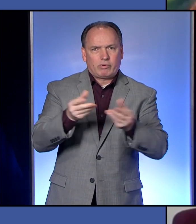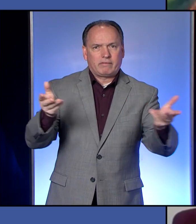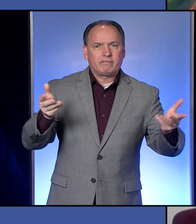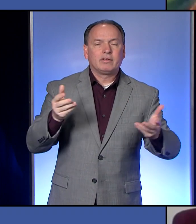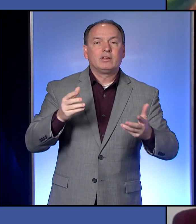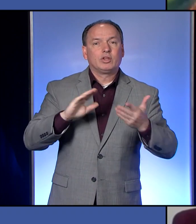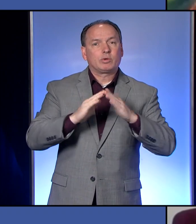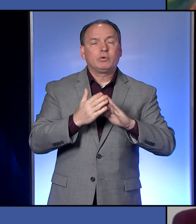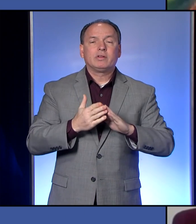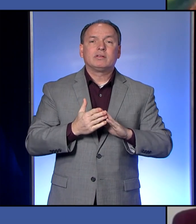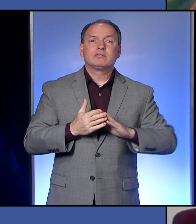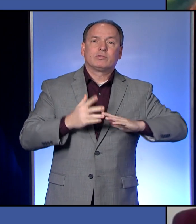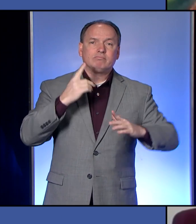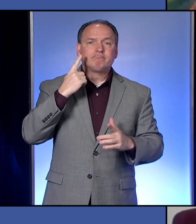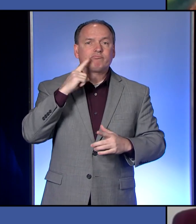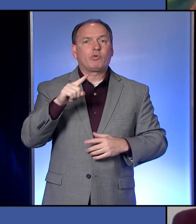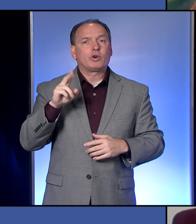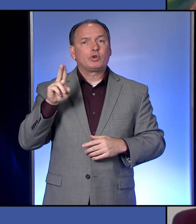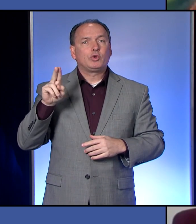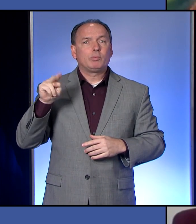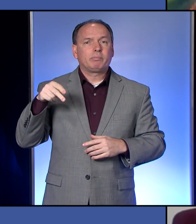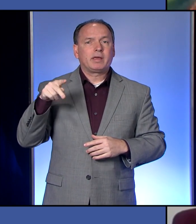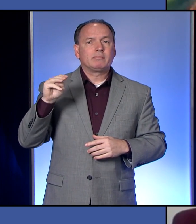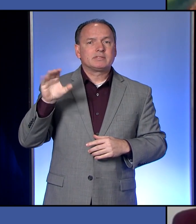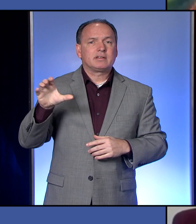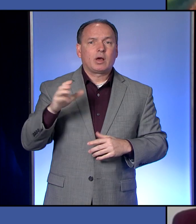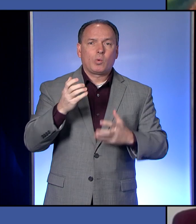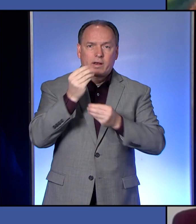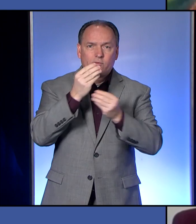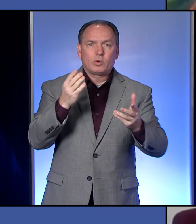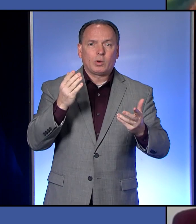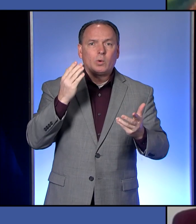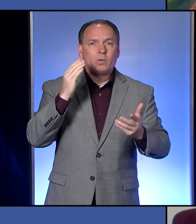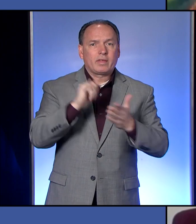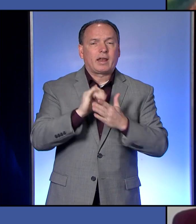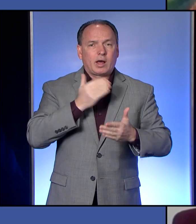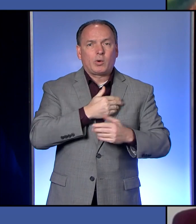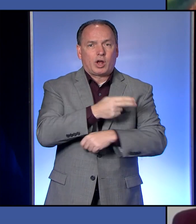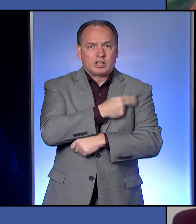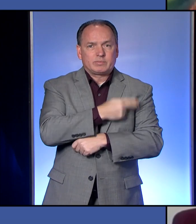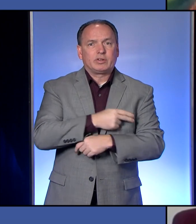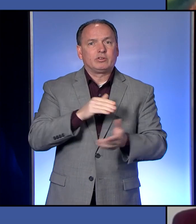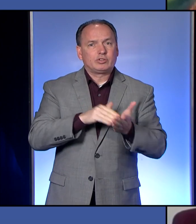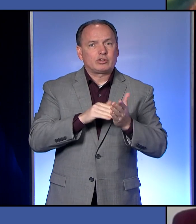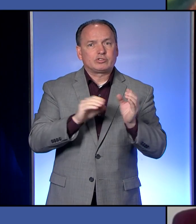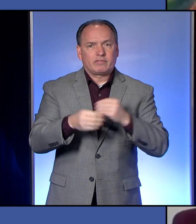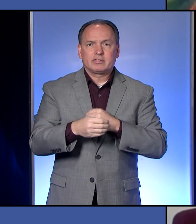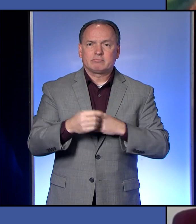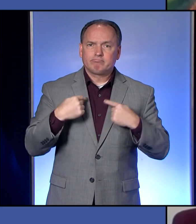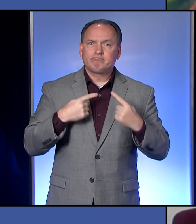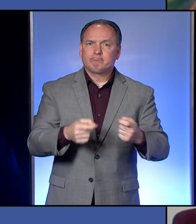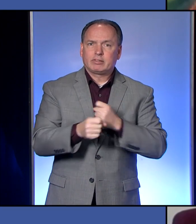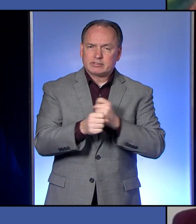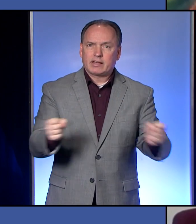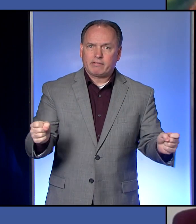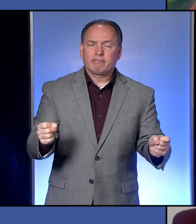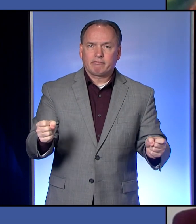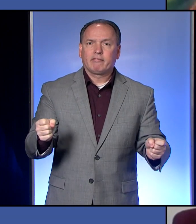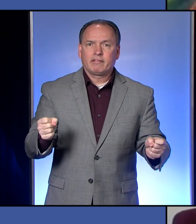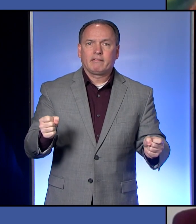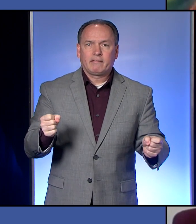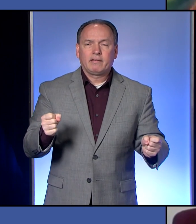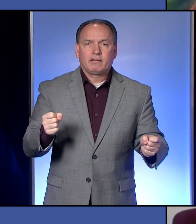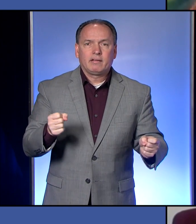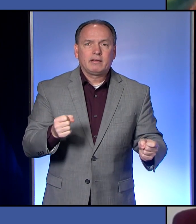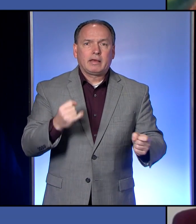On behalf of UPMC, I want everyone to know that our hospital and physician offices are the safest places. If a patient requires